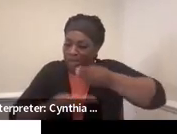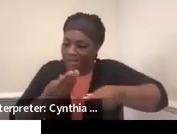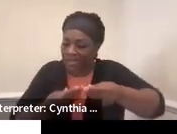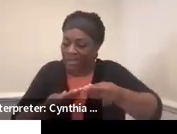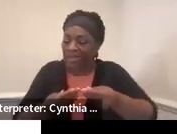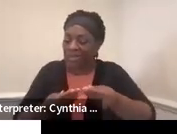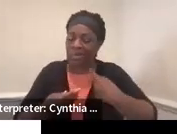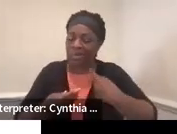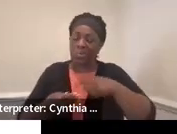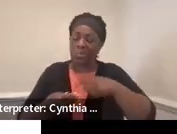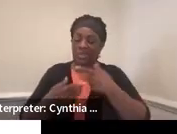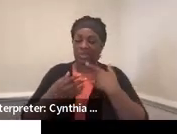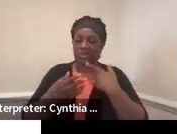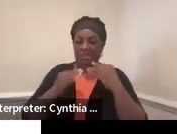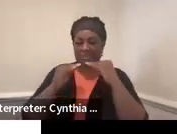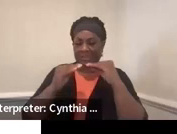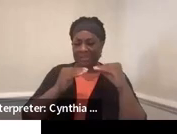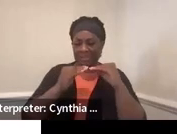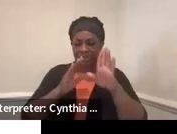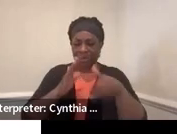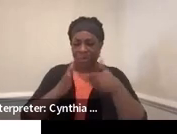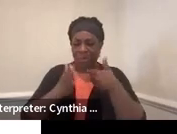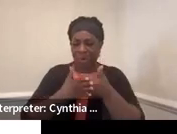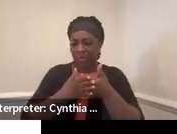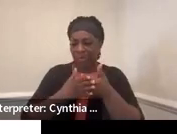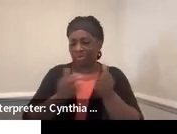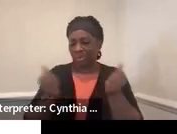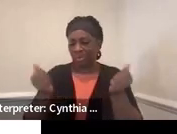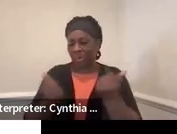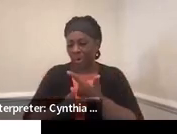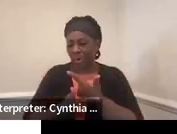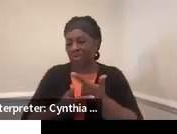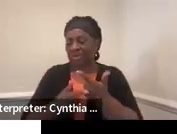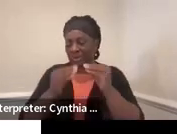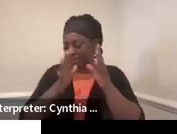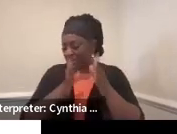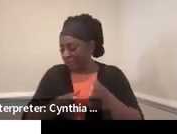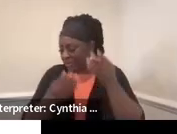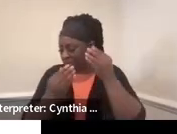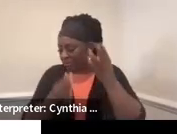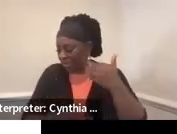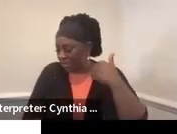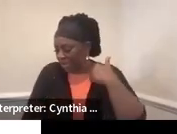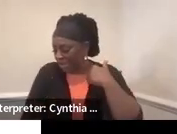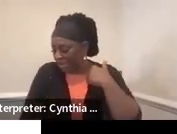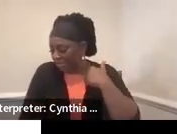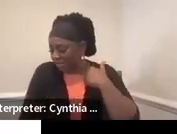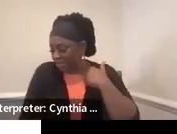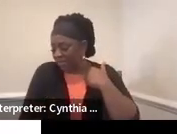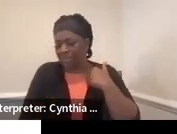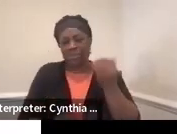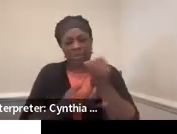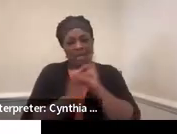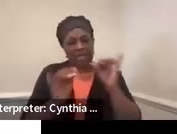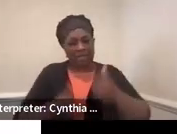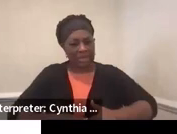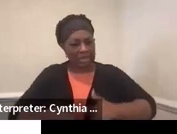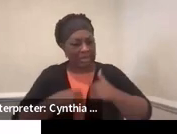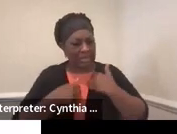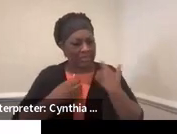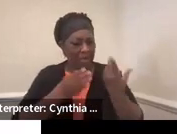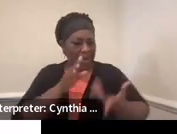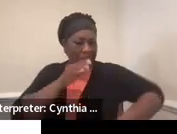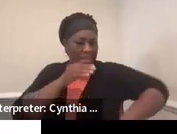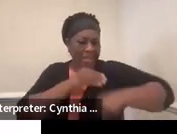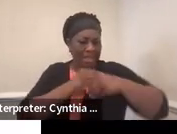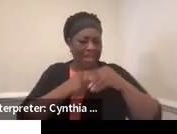about with all students to make sure that they have that information. And with independent living, I also want to add